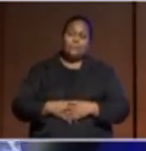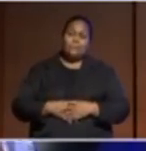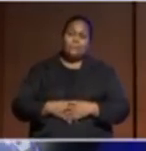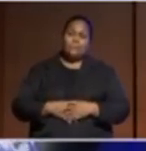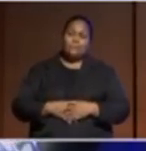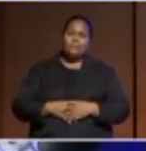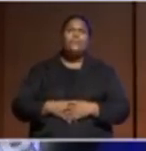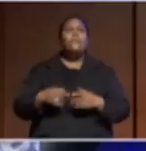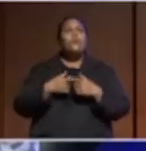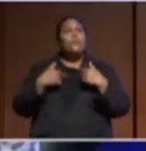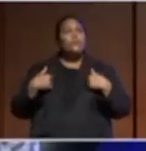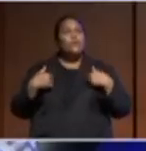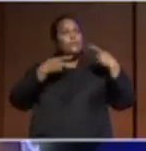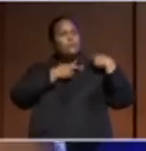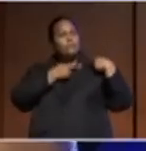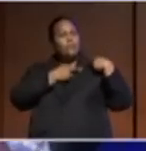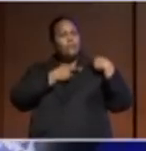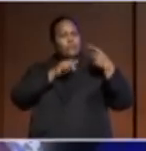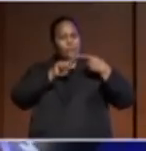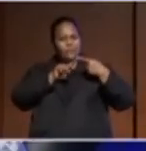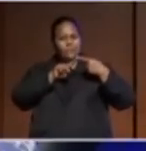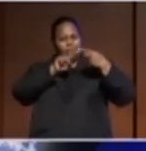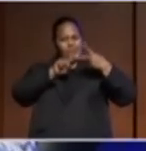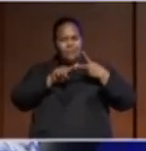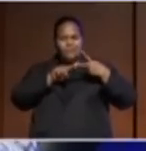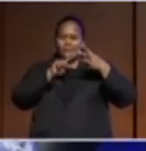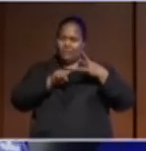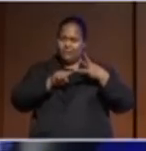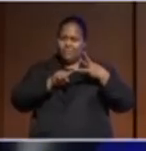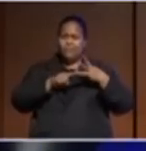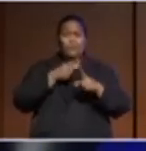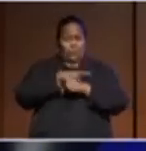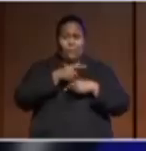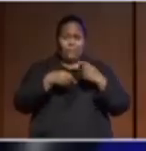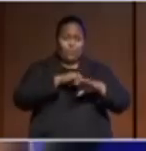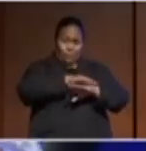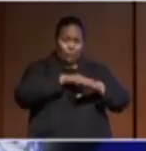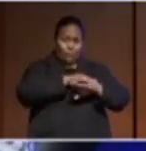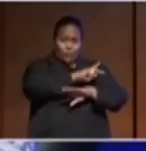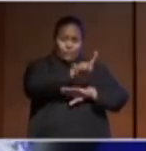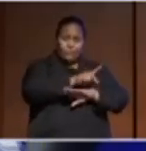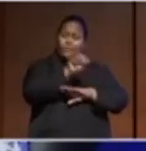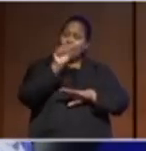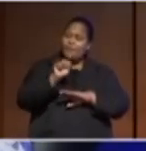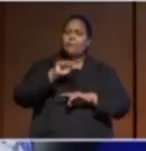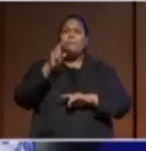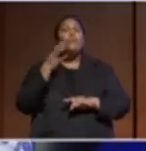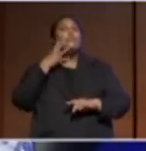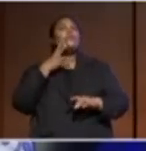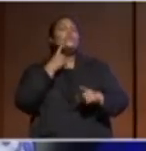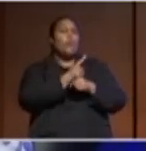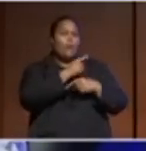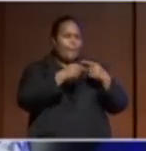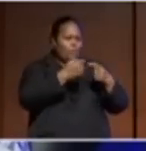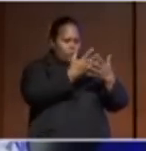are responsible for. You know, we talk about the Pacific, and when we talk about the narratives about